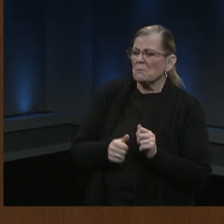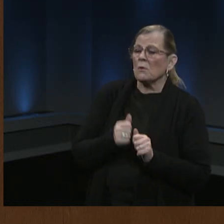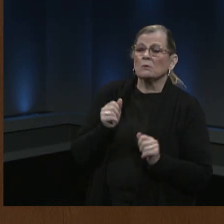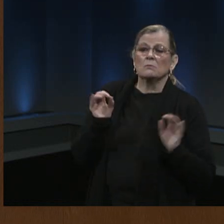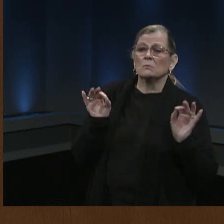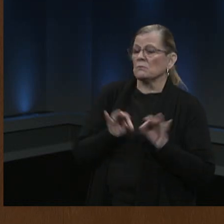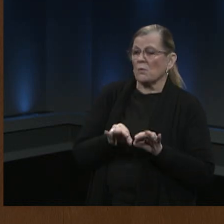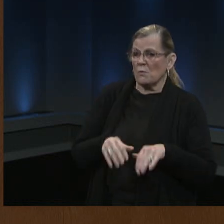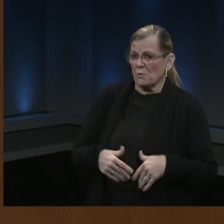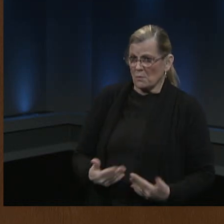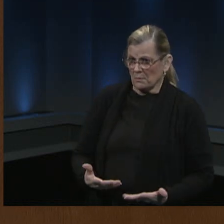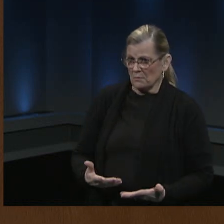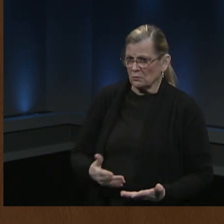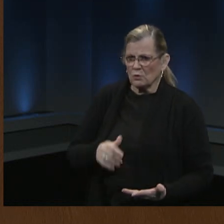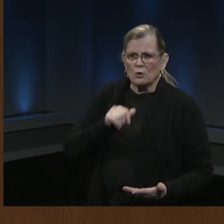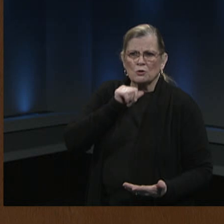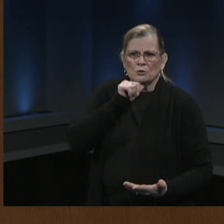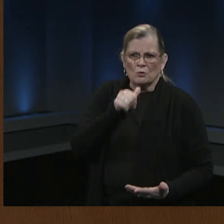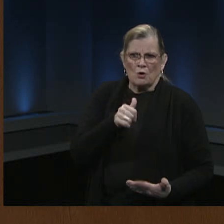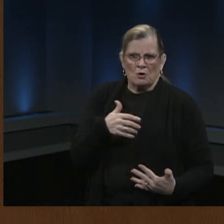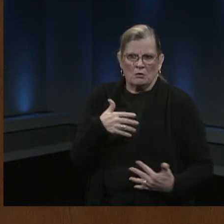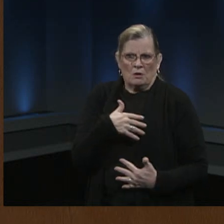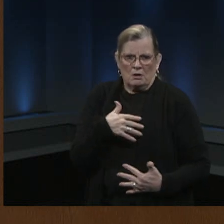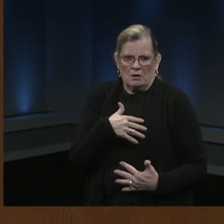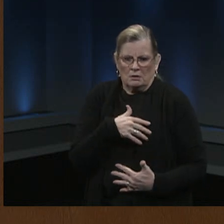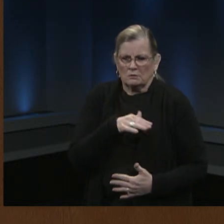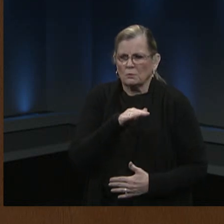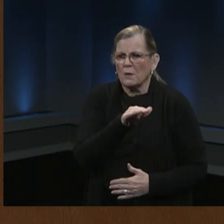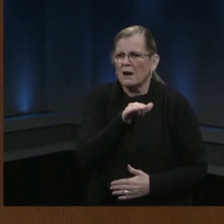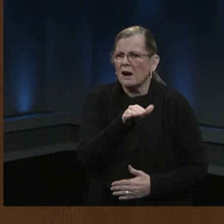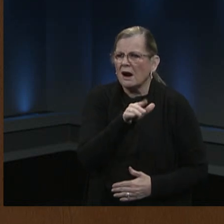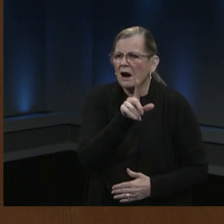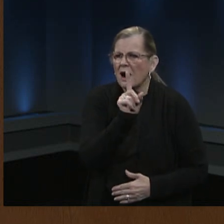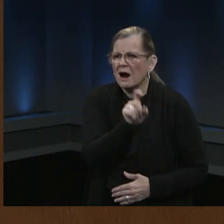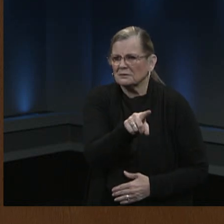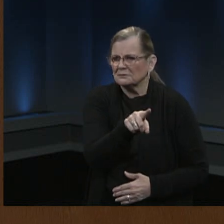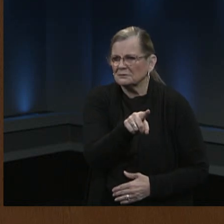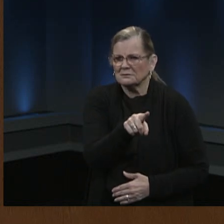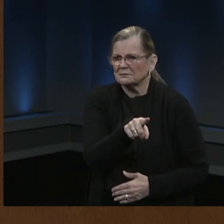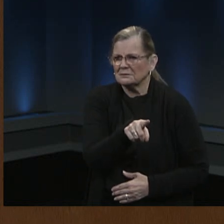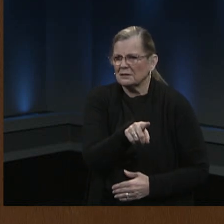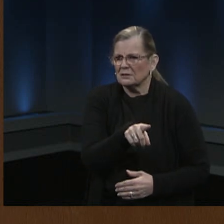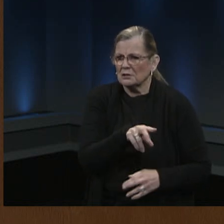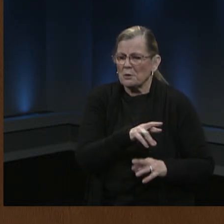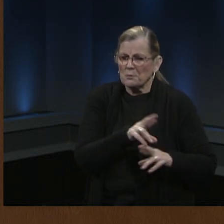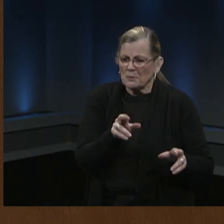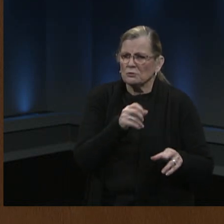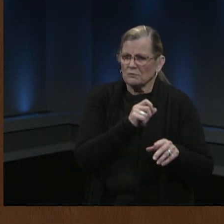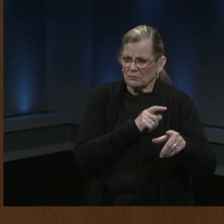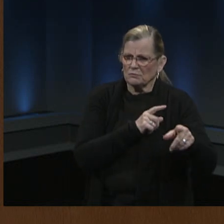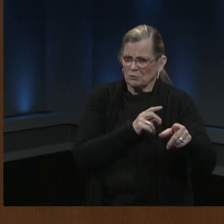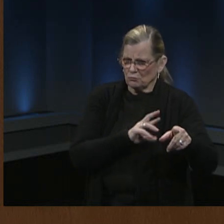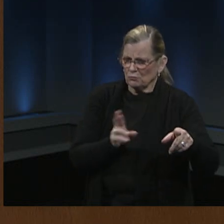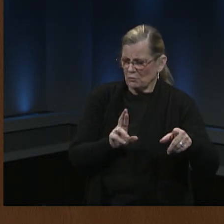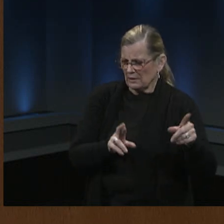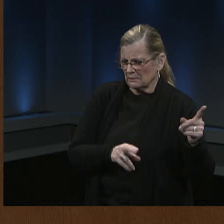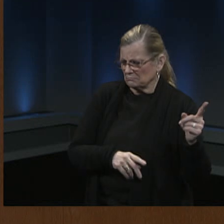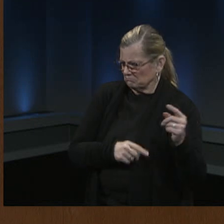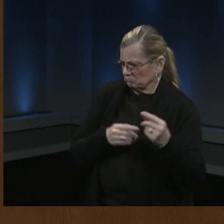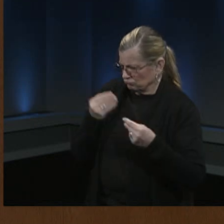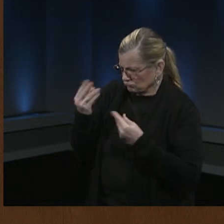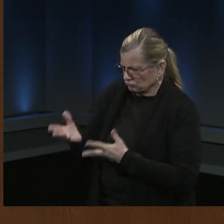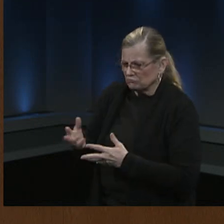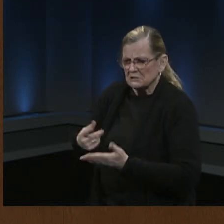afraid to ask the questions, and in return, others should not be afraid of leaning into those conversations that might be